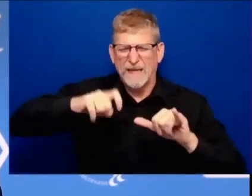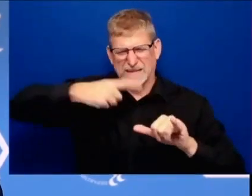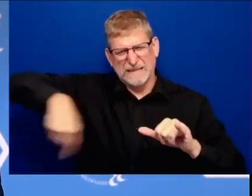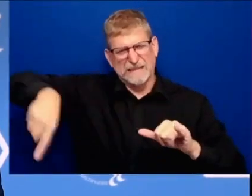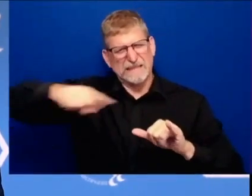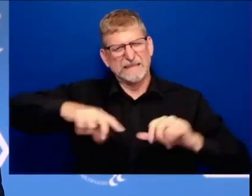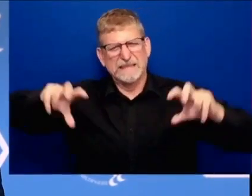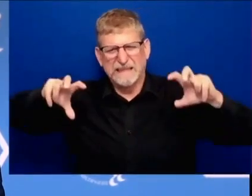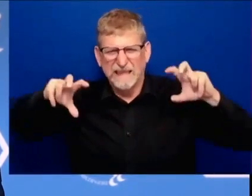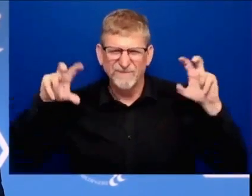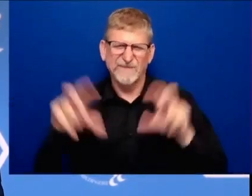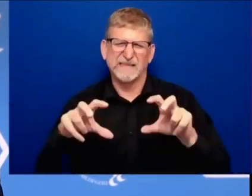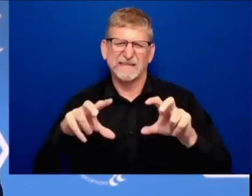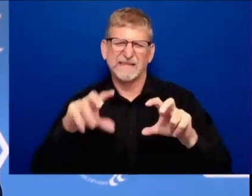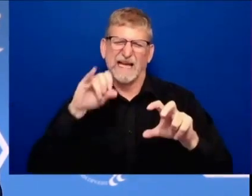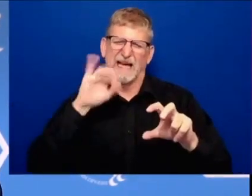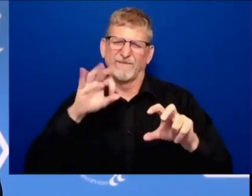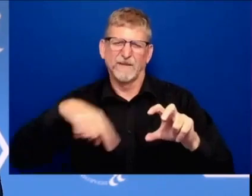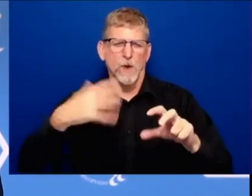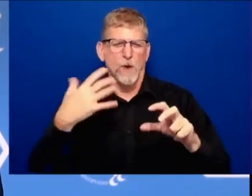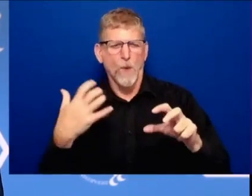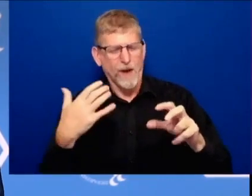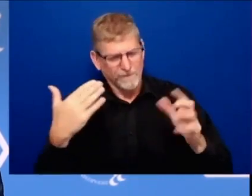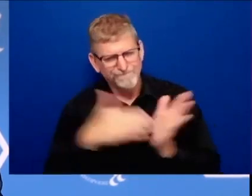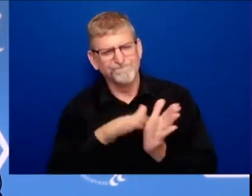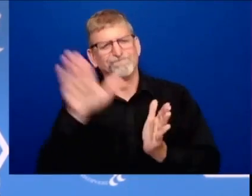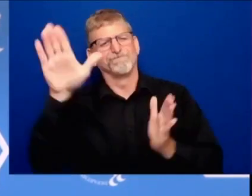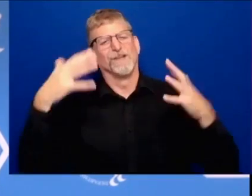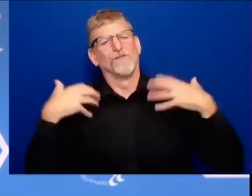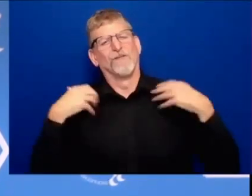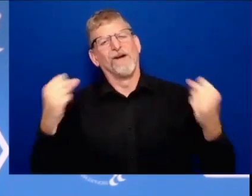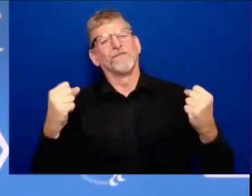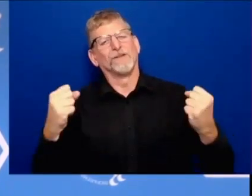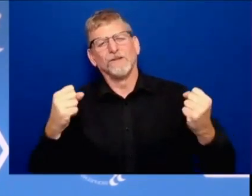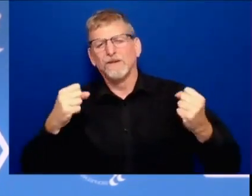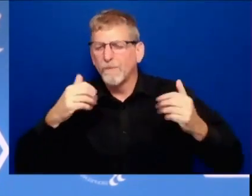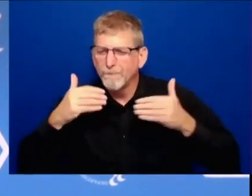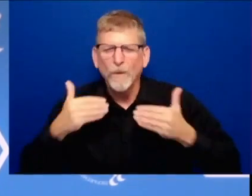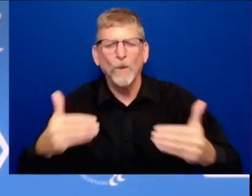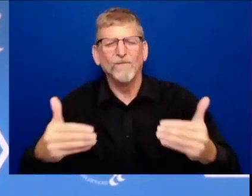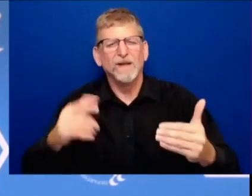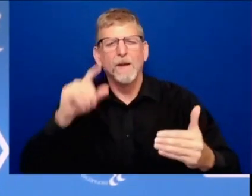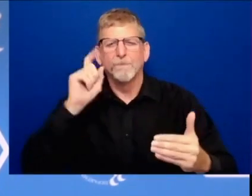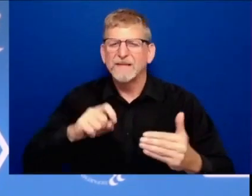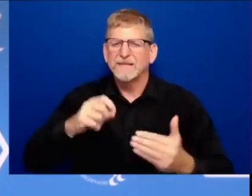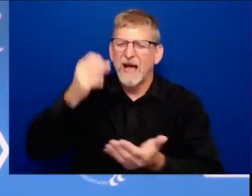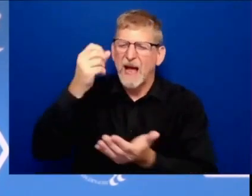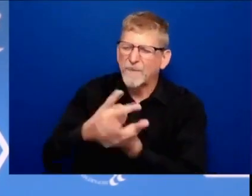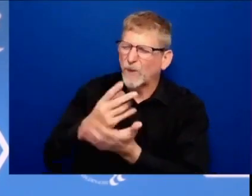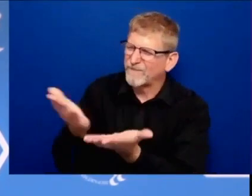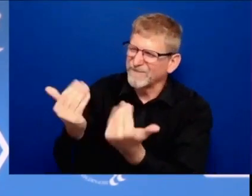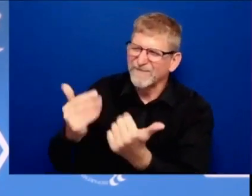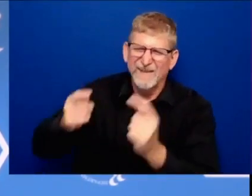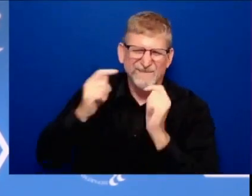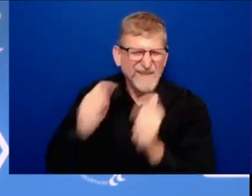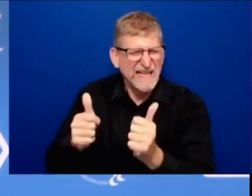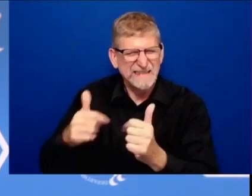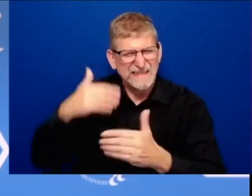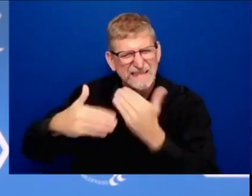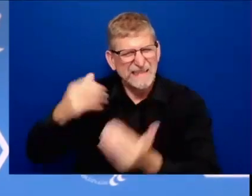we've got to move quickly how many of you out there don't have enough food to eat